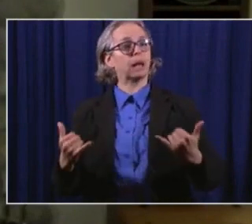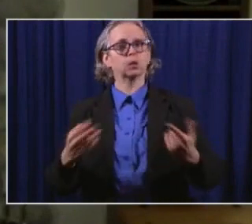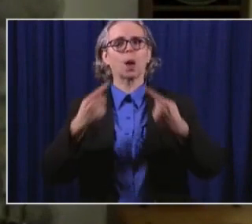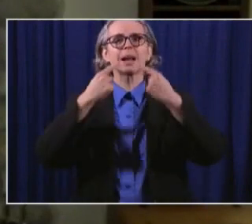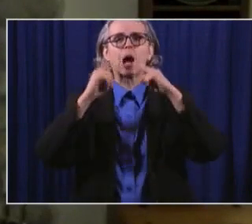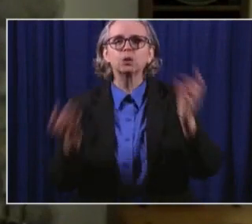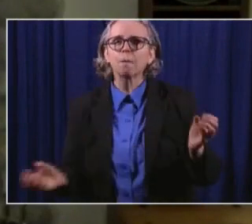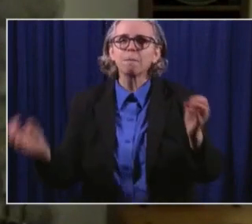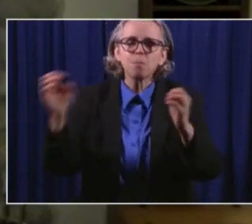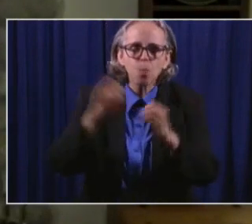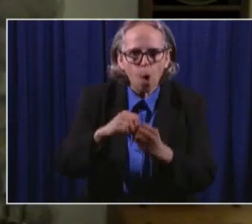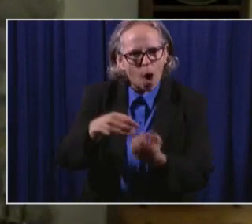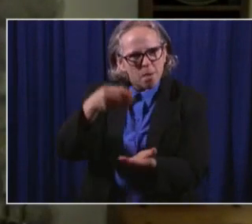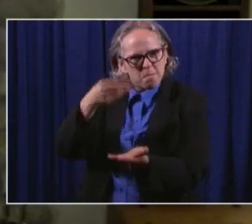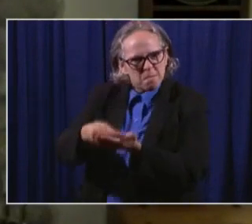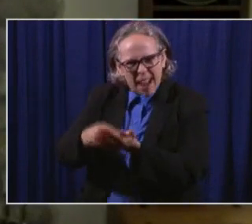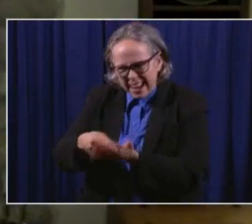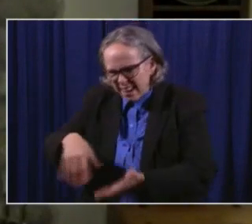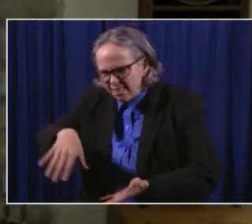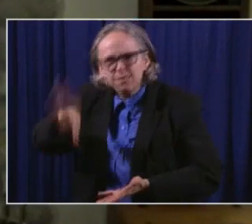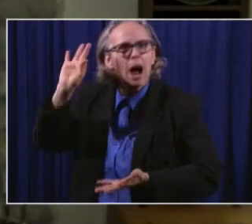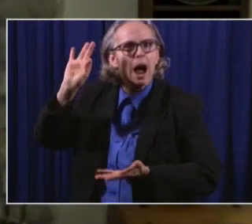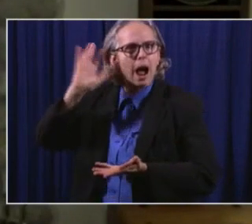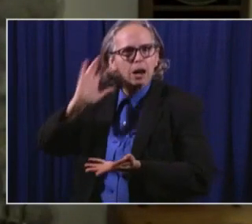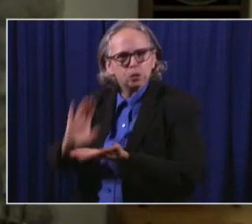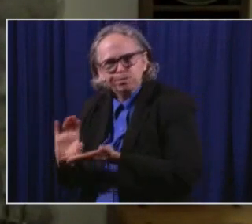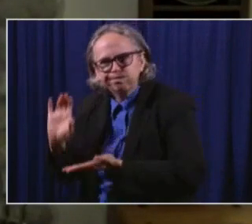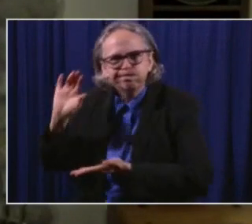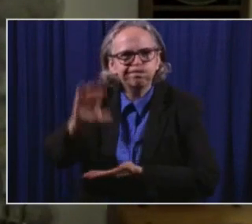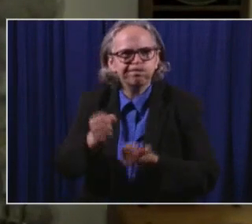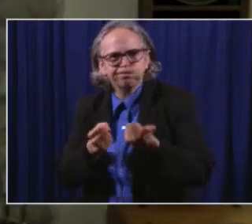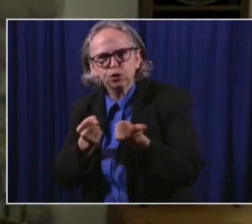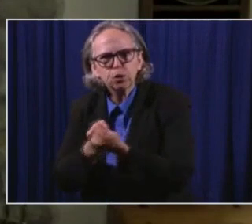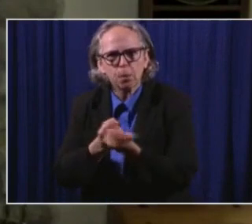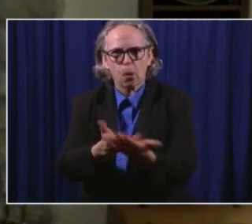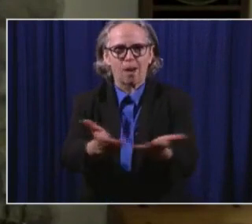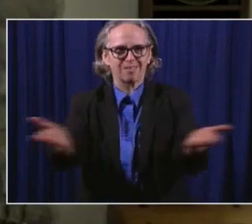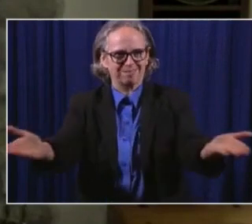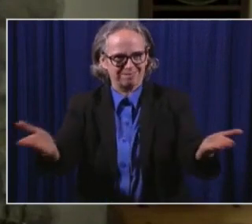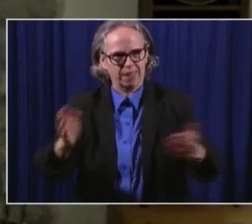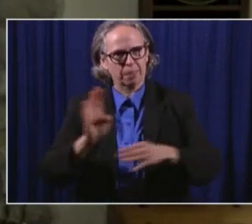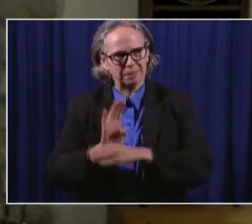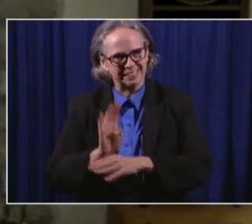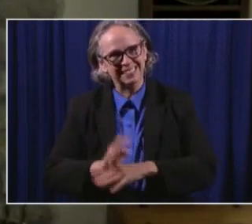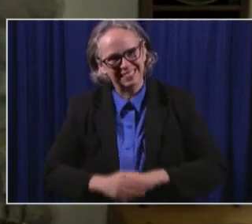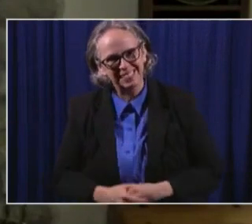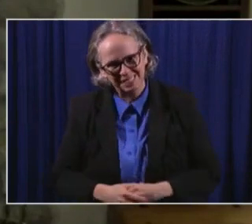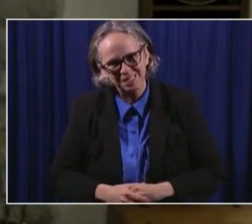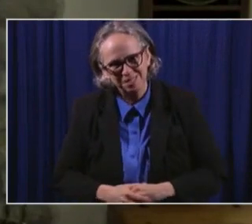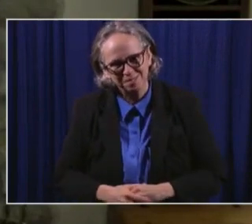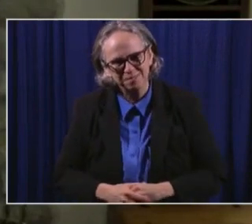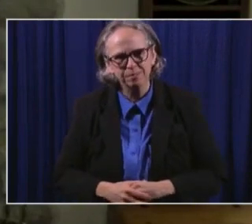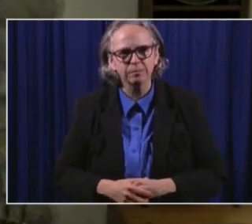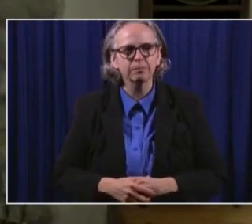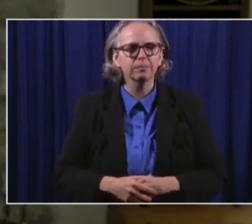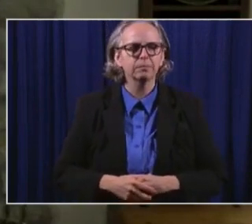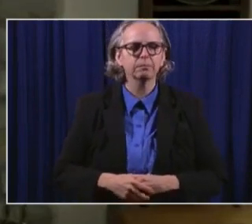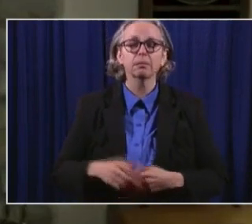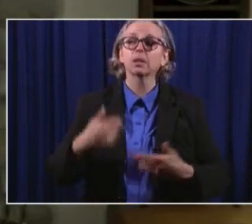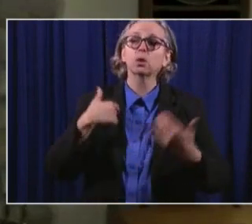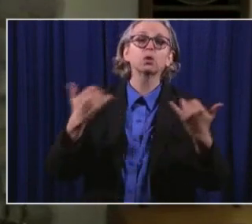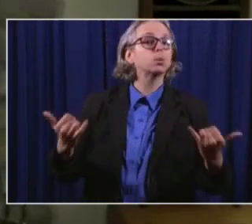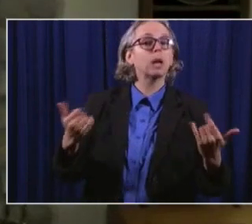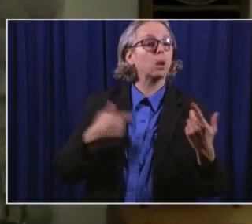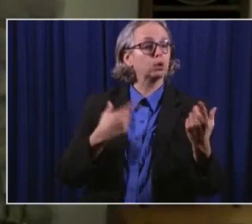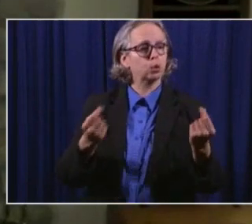ease the financial burden created by the pandemic. I am today asking the Ohio Bureau of Workers' Compensation Board